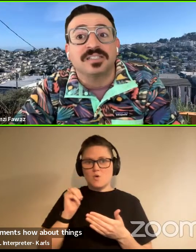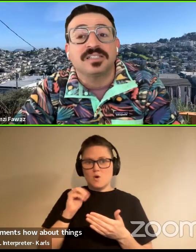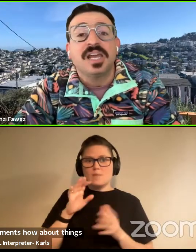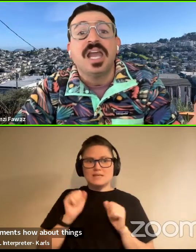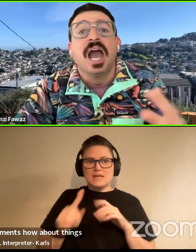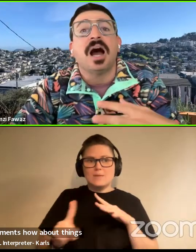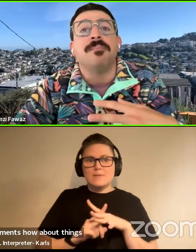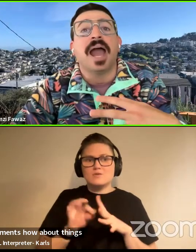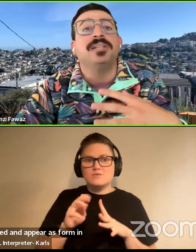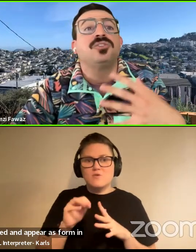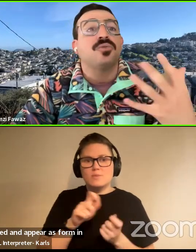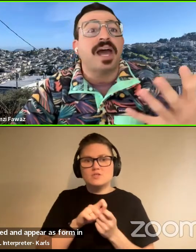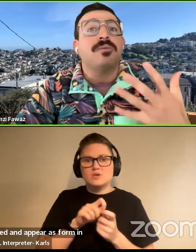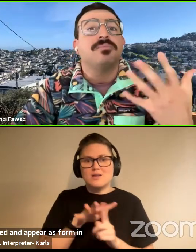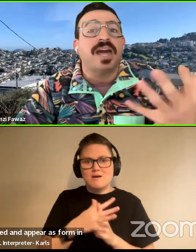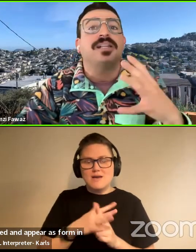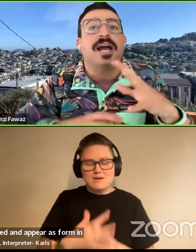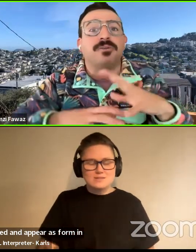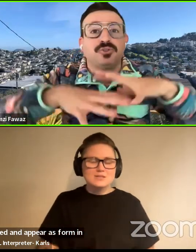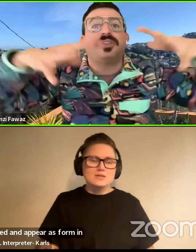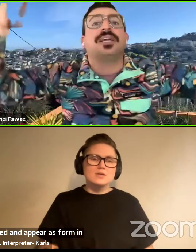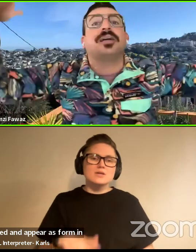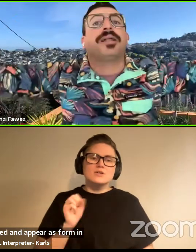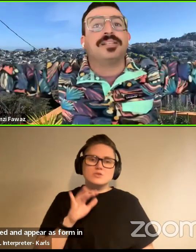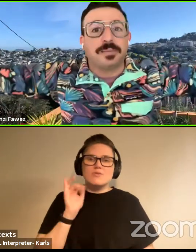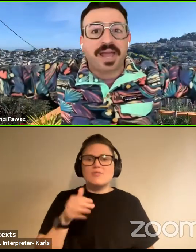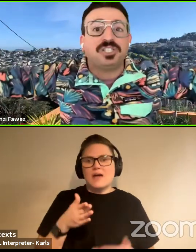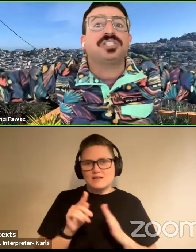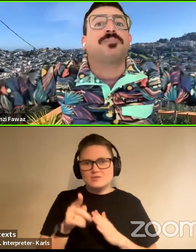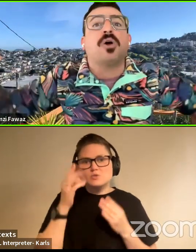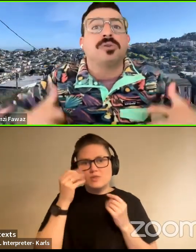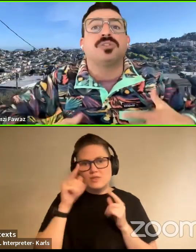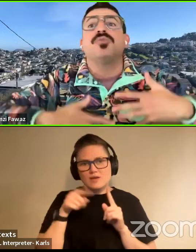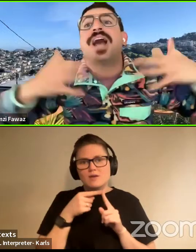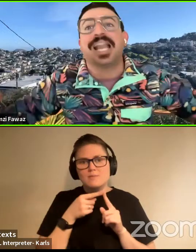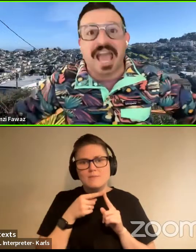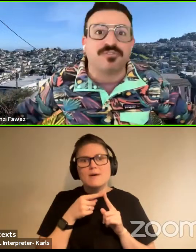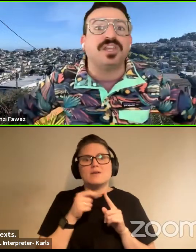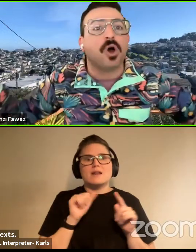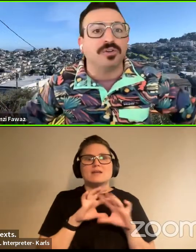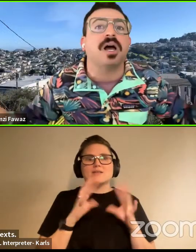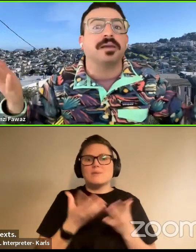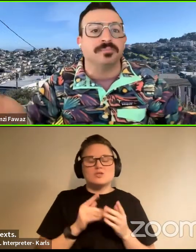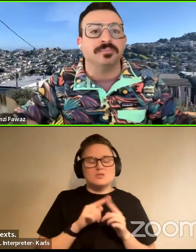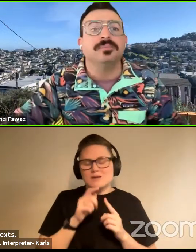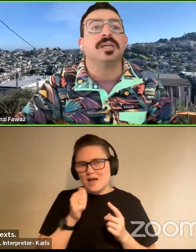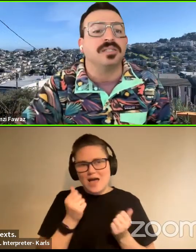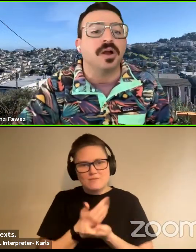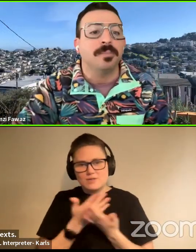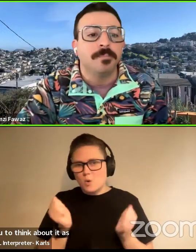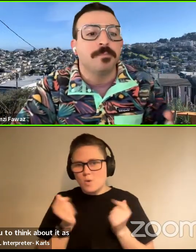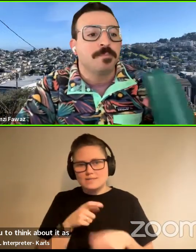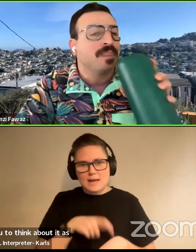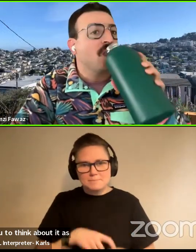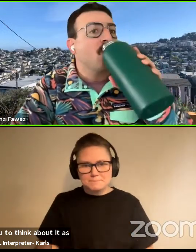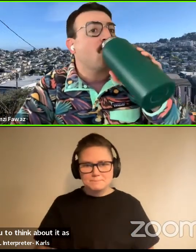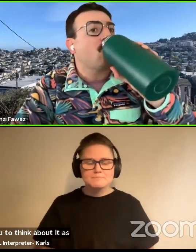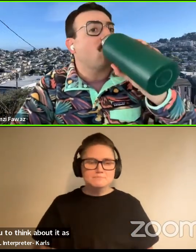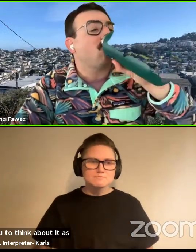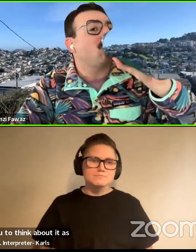certain contexts. Um, and so that, that allows you to think about it as capacious, but also not everything all the time, cetera.